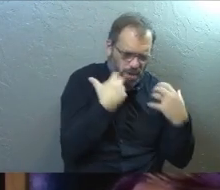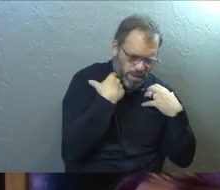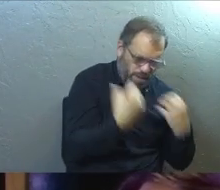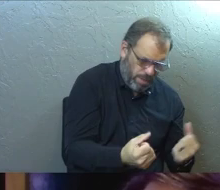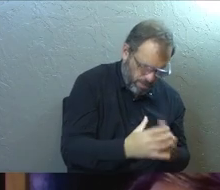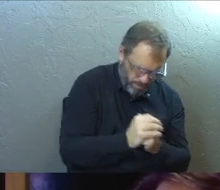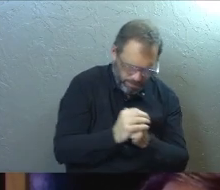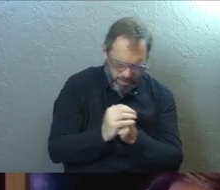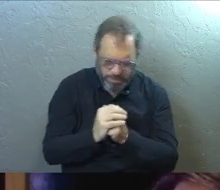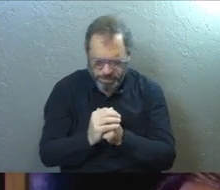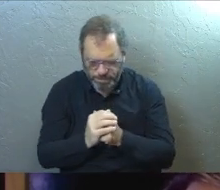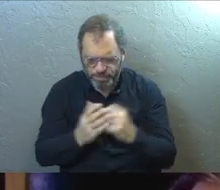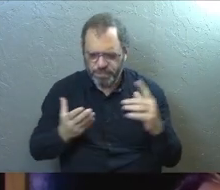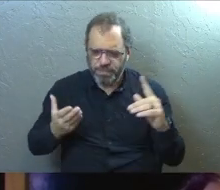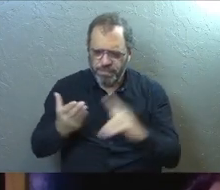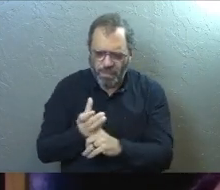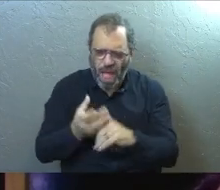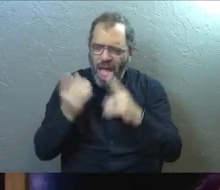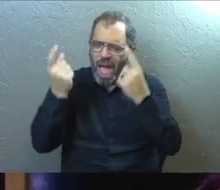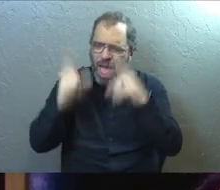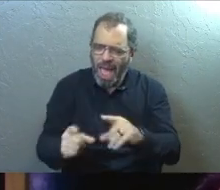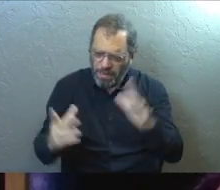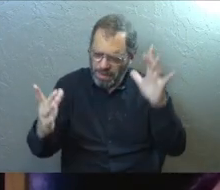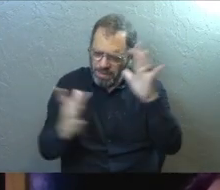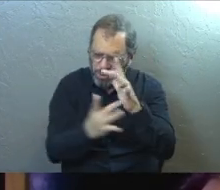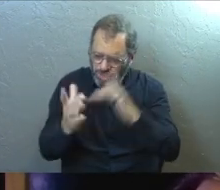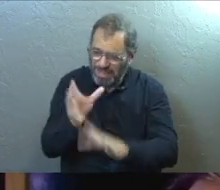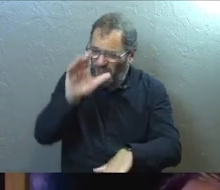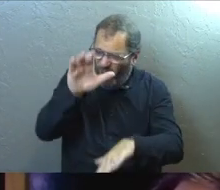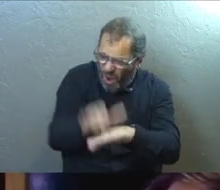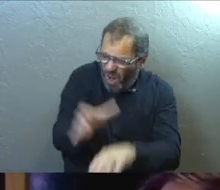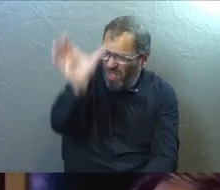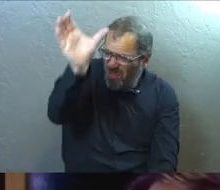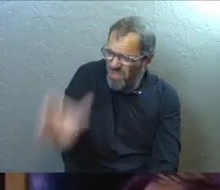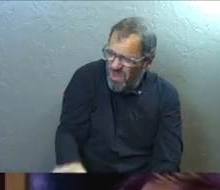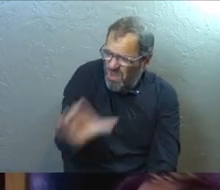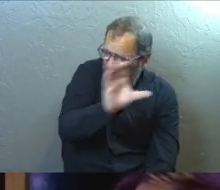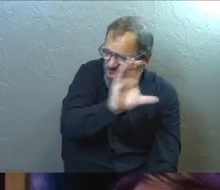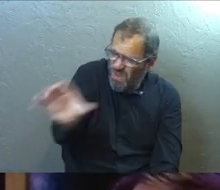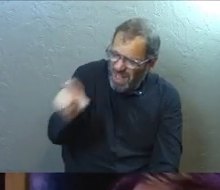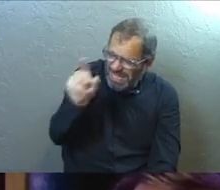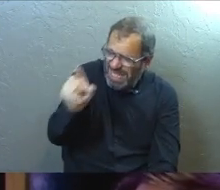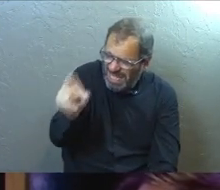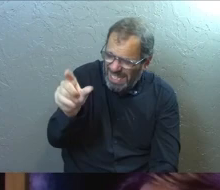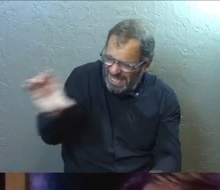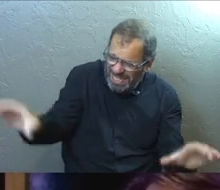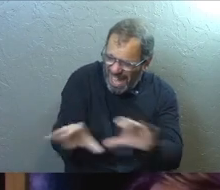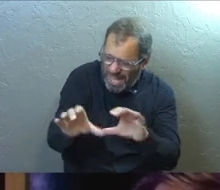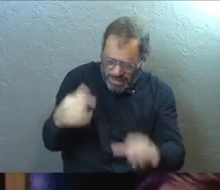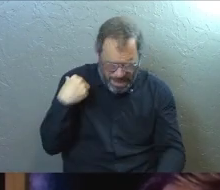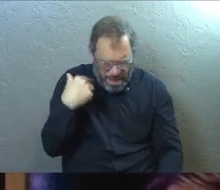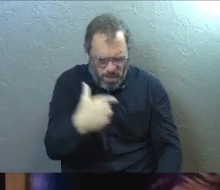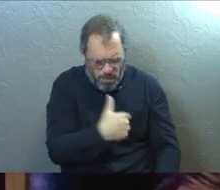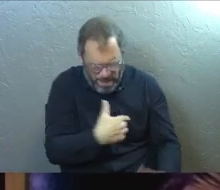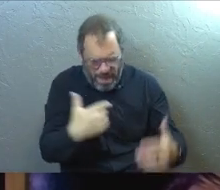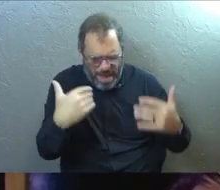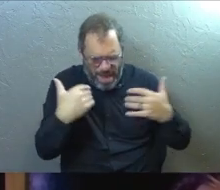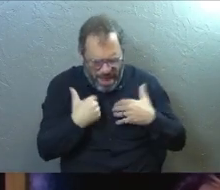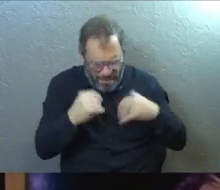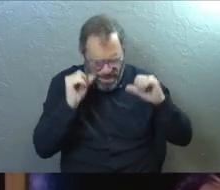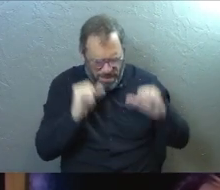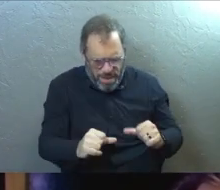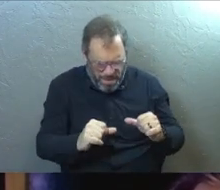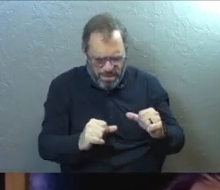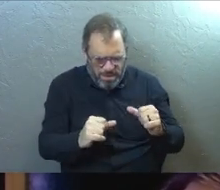healed. By what happens to Jesus on the cross, what he does for us there, God, is that we have the